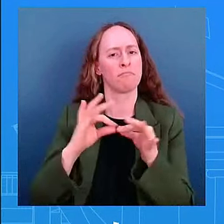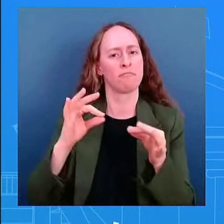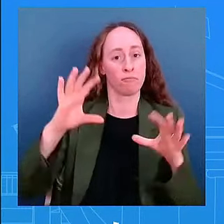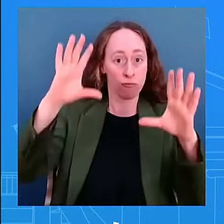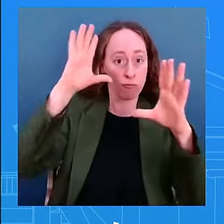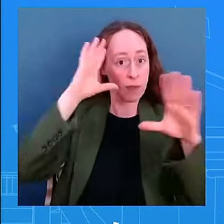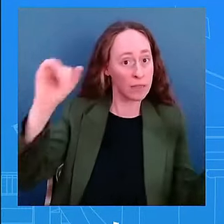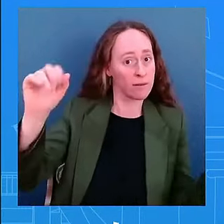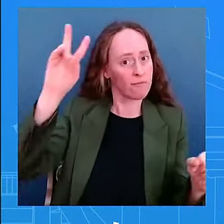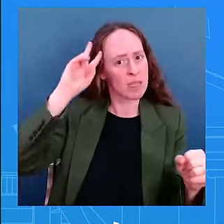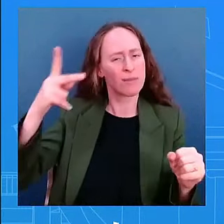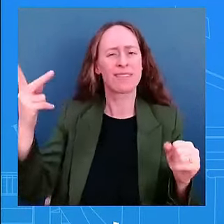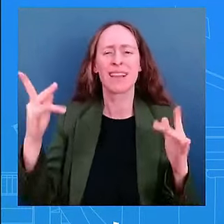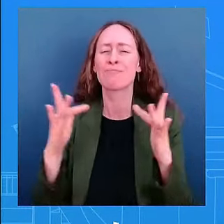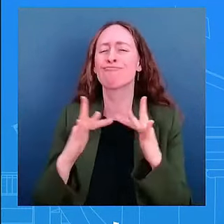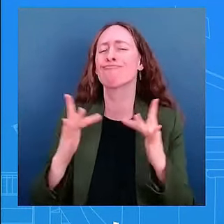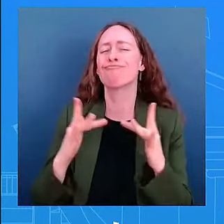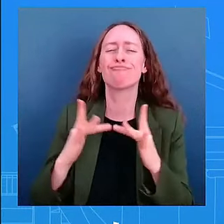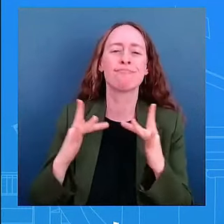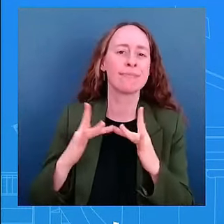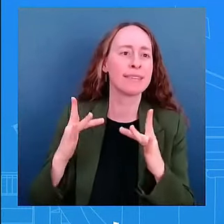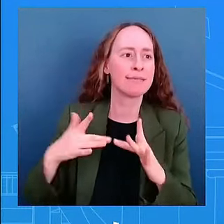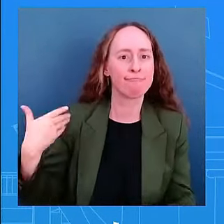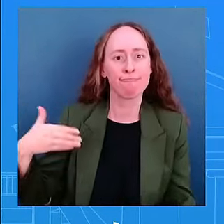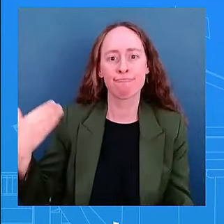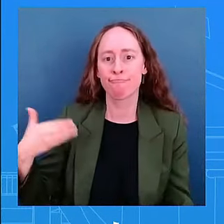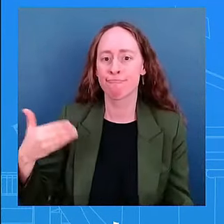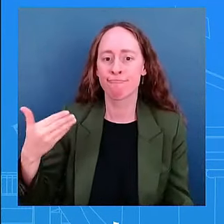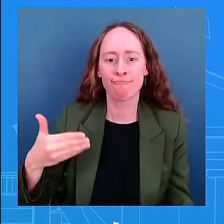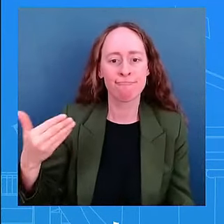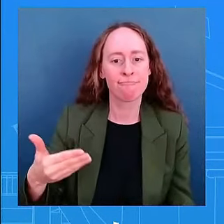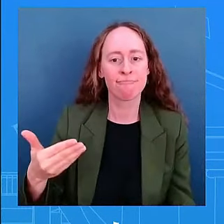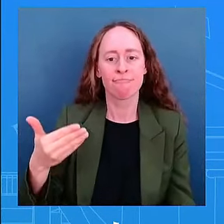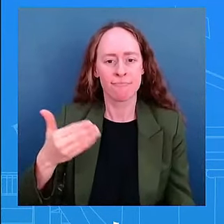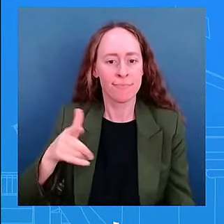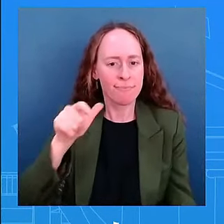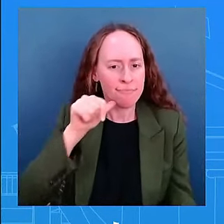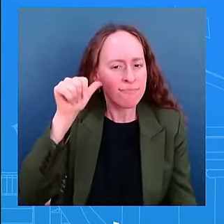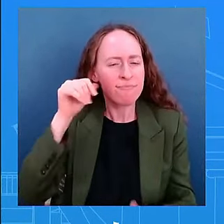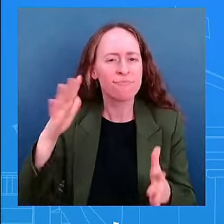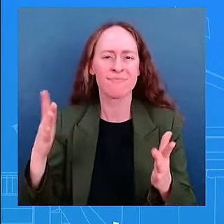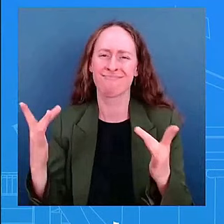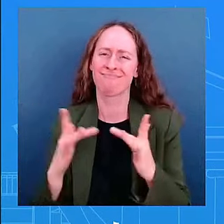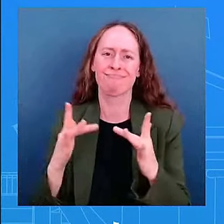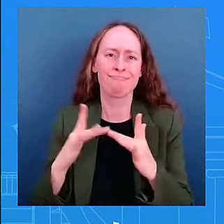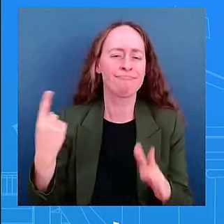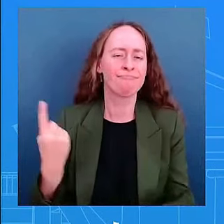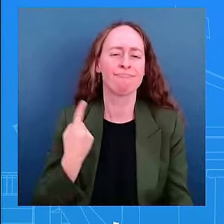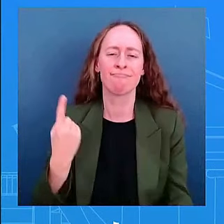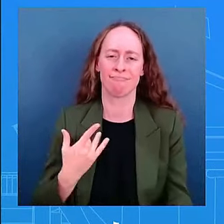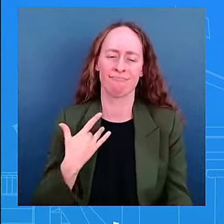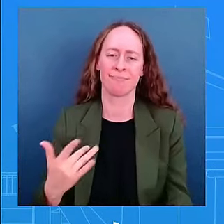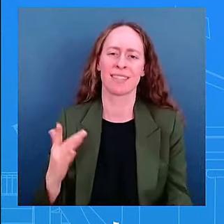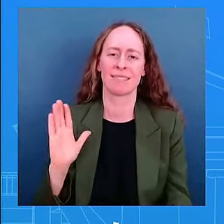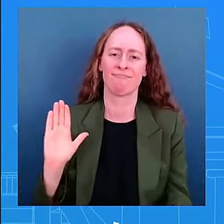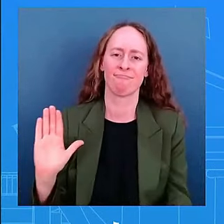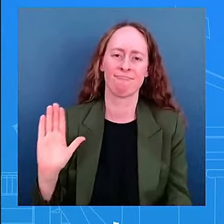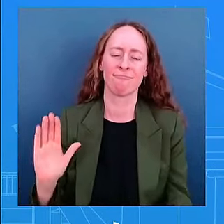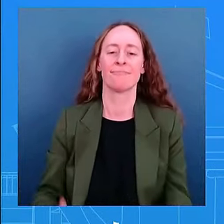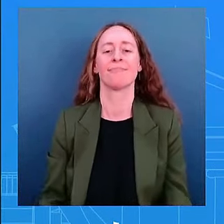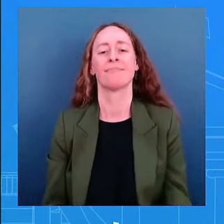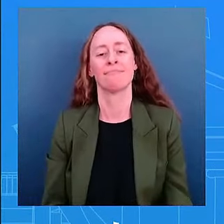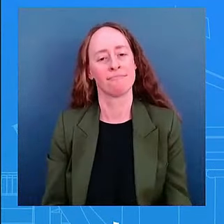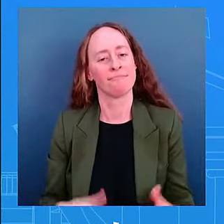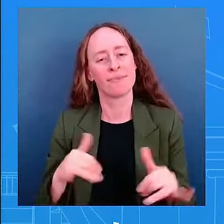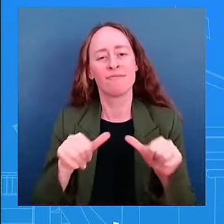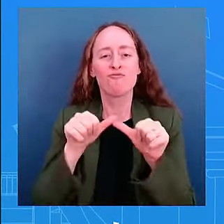about a day or two ago uh they stay in touch uh and uh and that's going to continue as they as